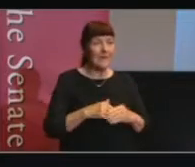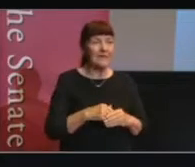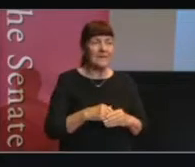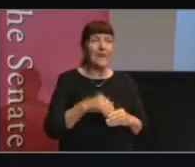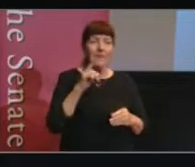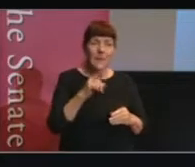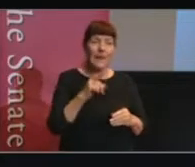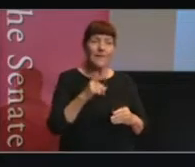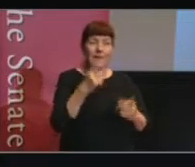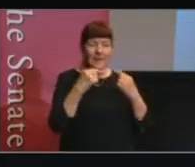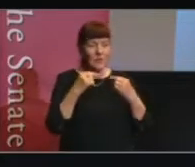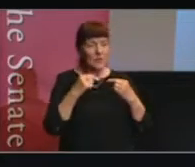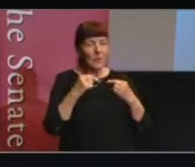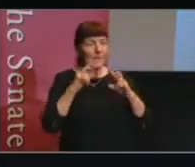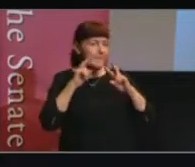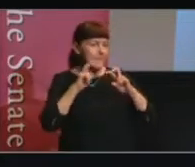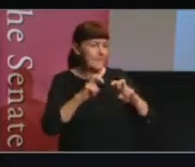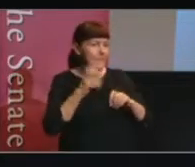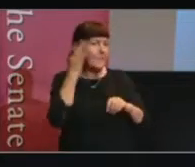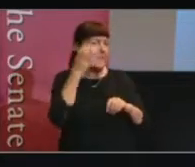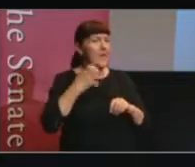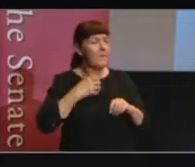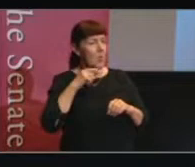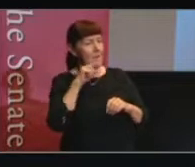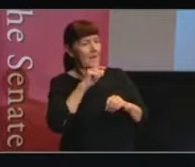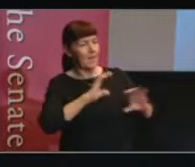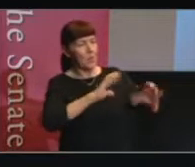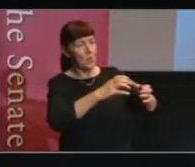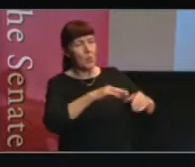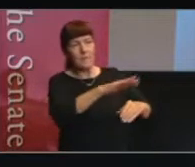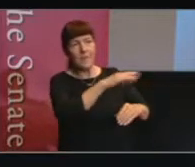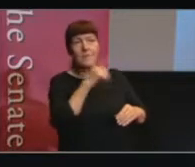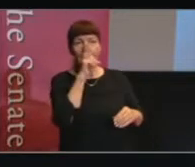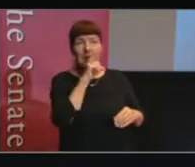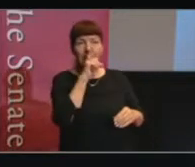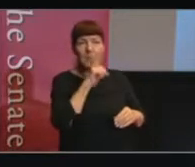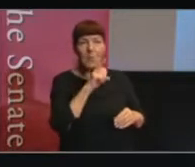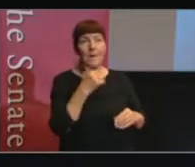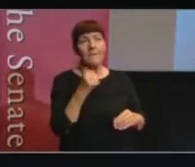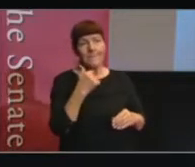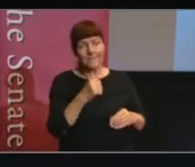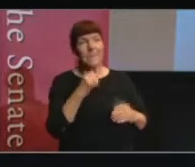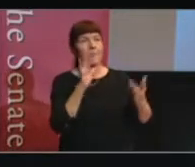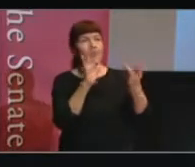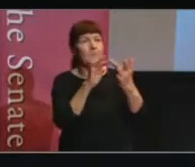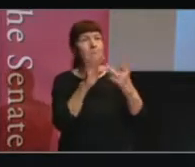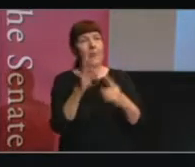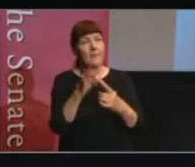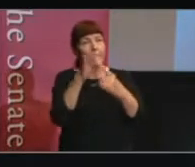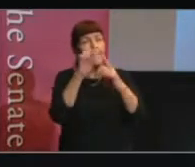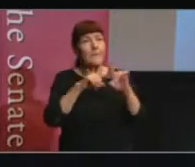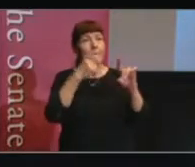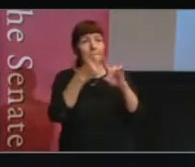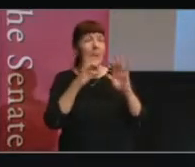we need to go and spend more time thinking about that cohort. Maybe we do need to reach out to a peak body that